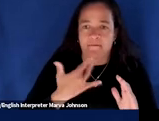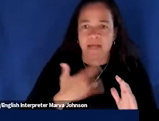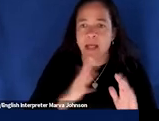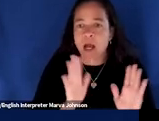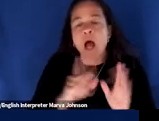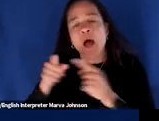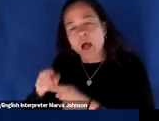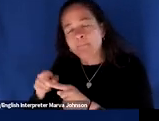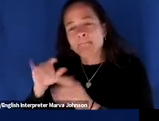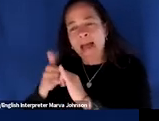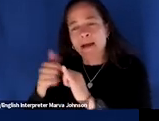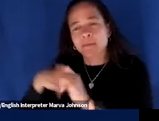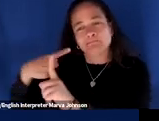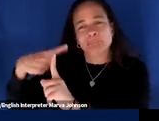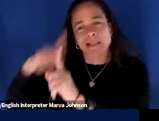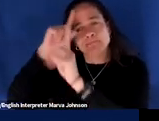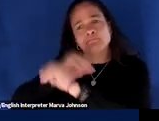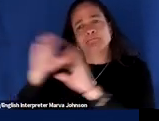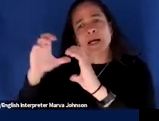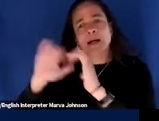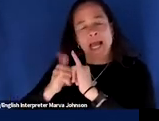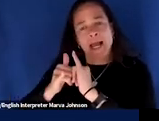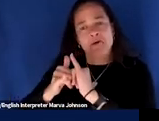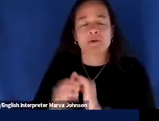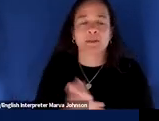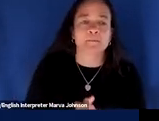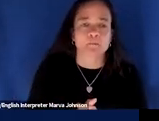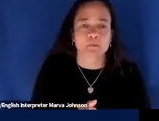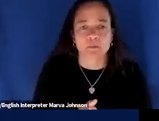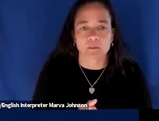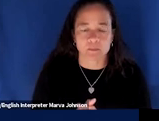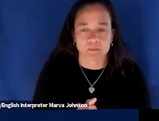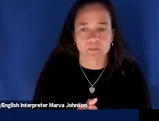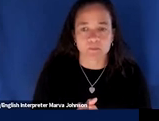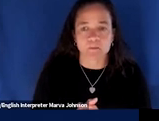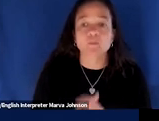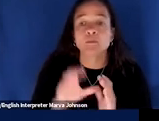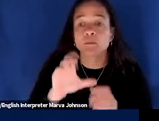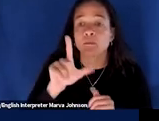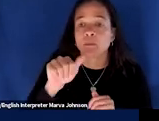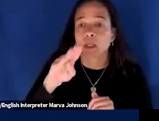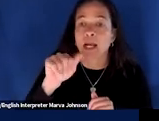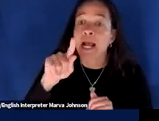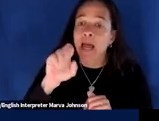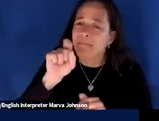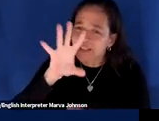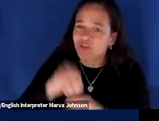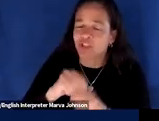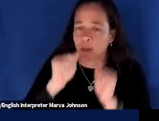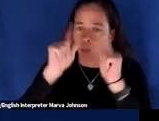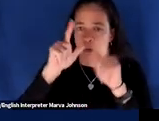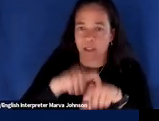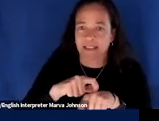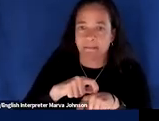change also has to be something that's like a touchstone for us at all times because we can no longer think of it as something that we only